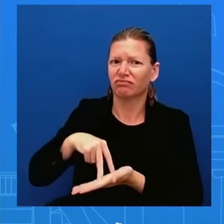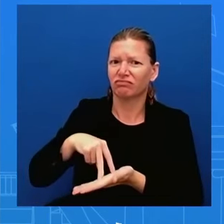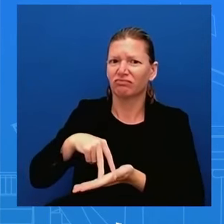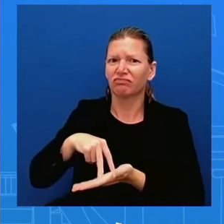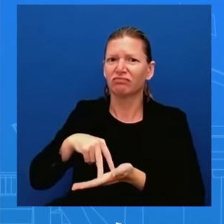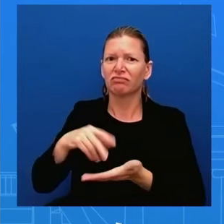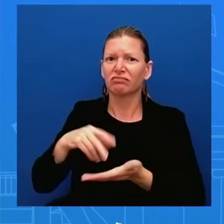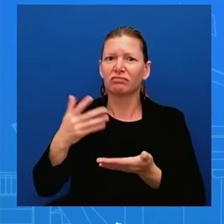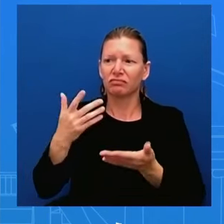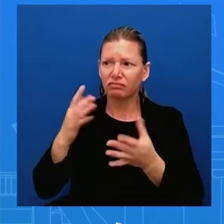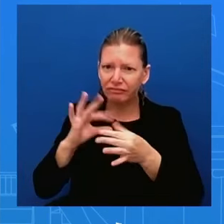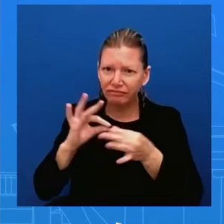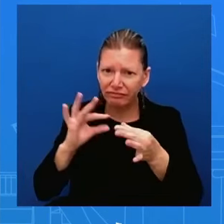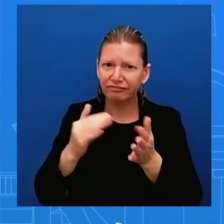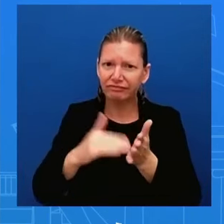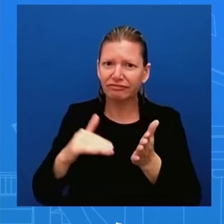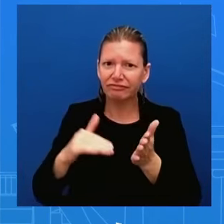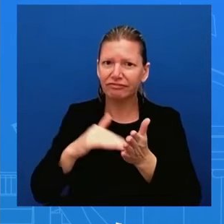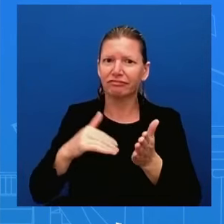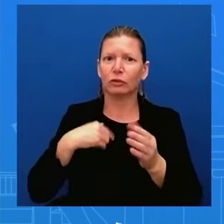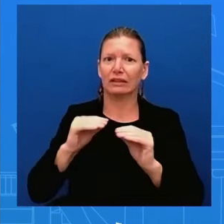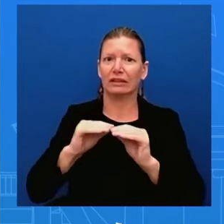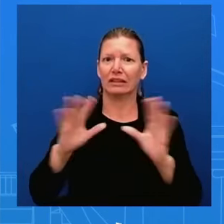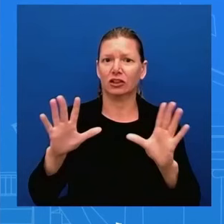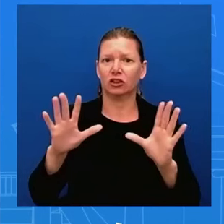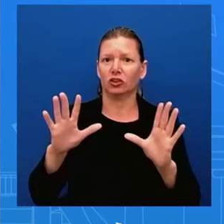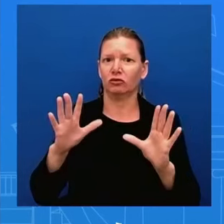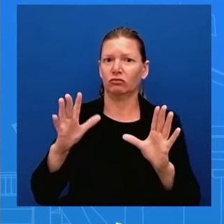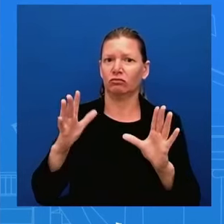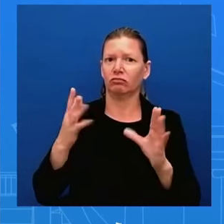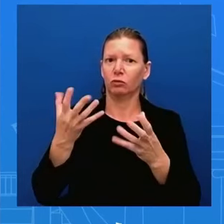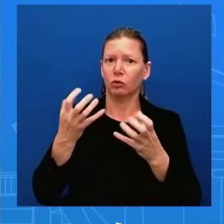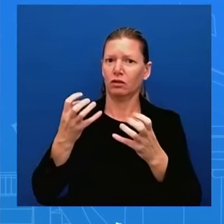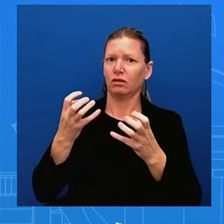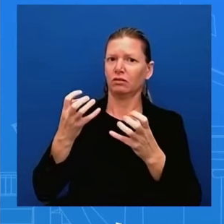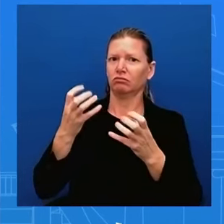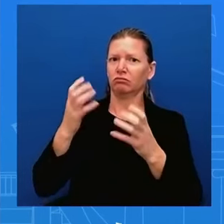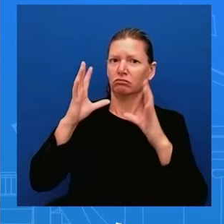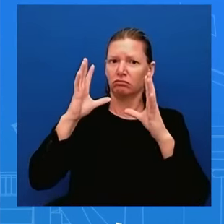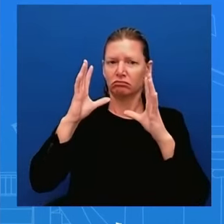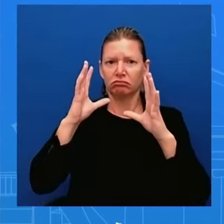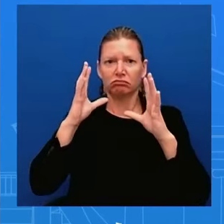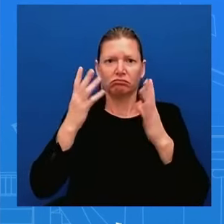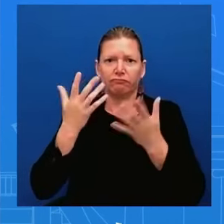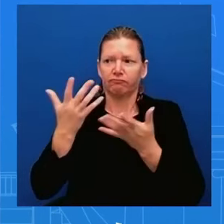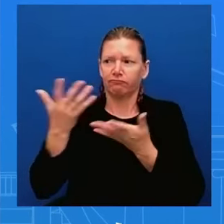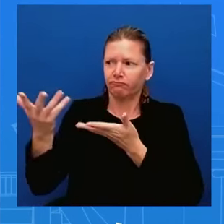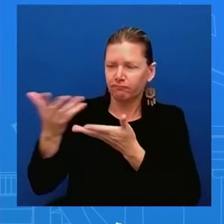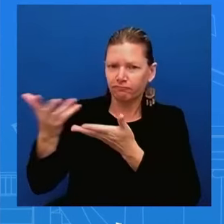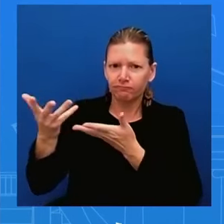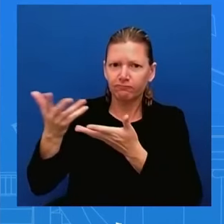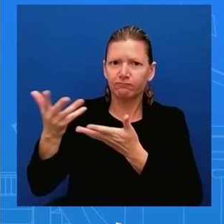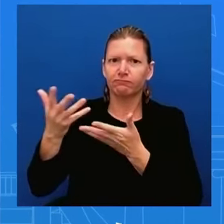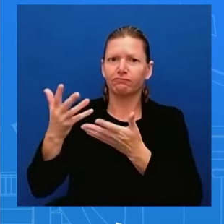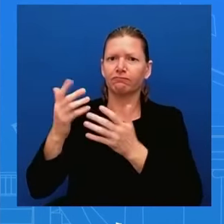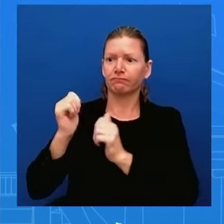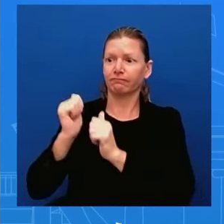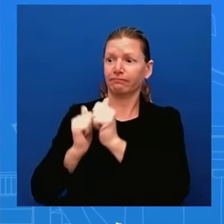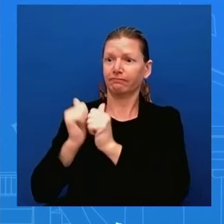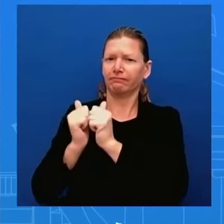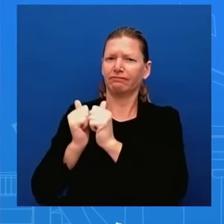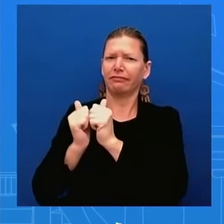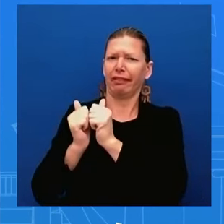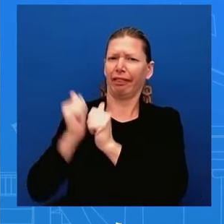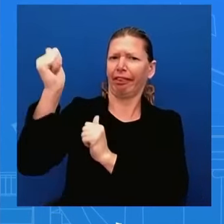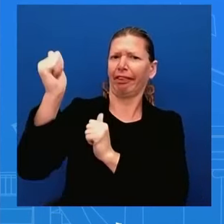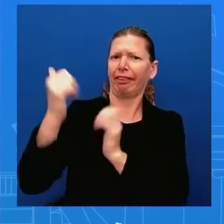believes we should move forward he wants to do this in a smart and strategic way that's what you see and it's not just the tariffs it's an investment you hear talk him talking about investing